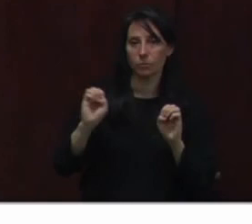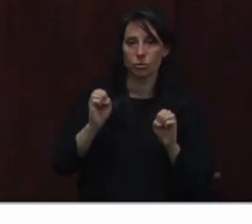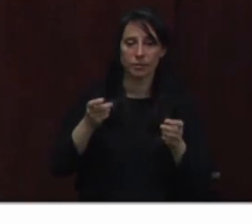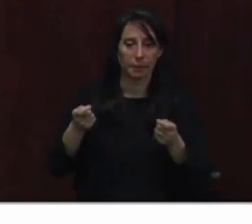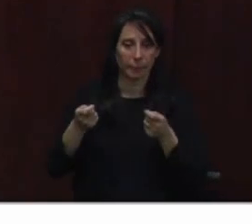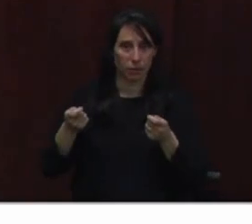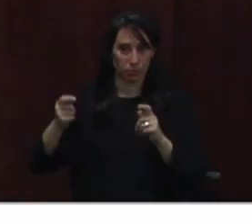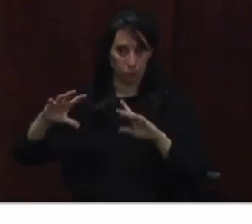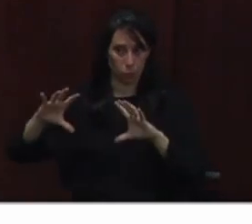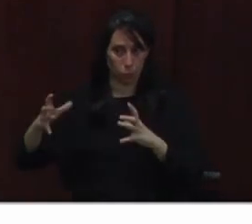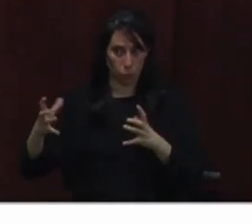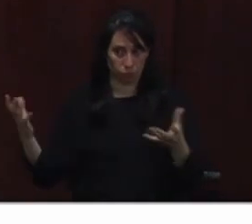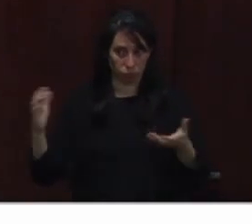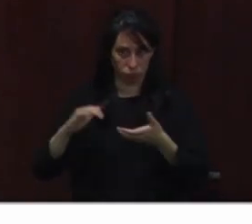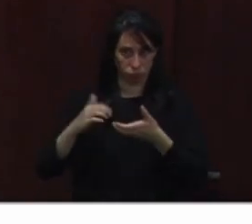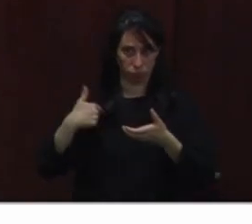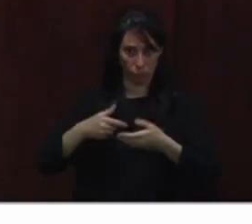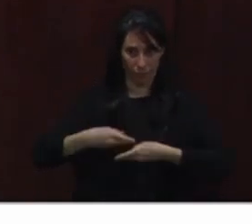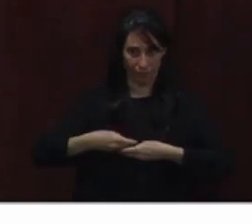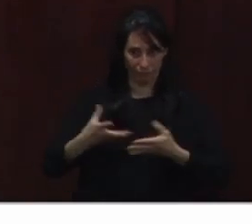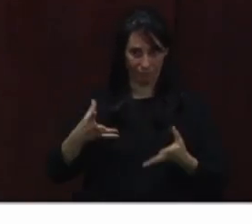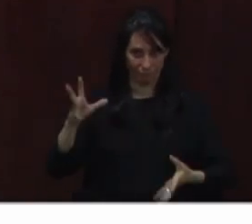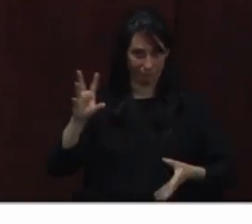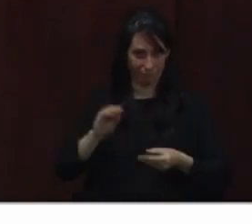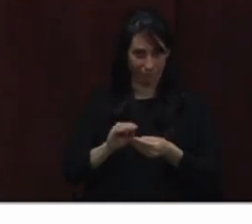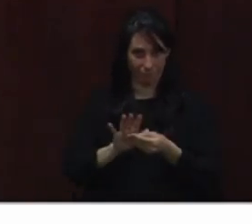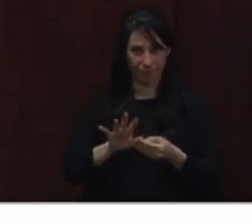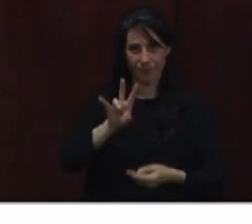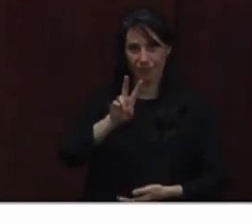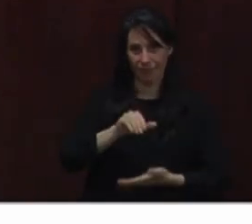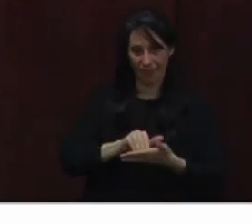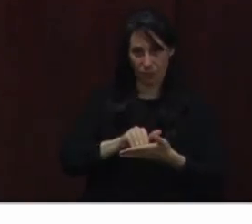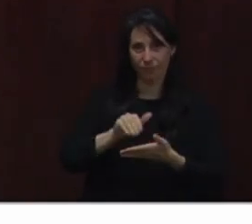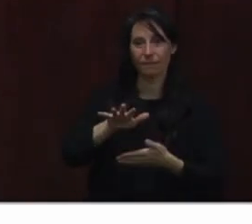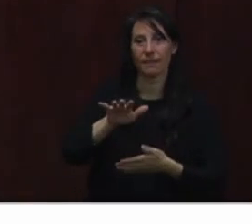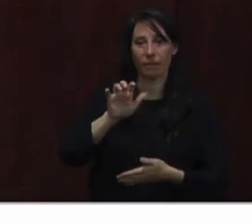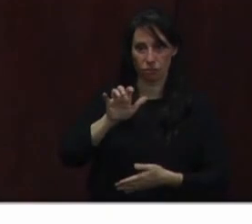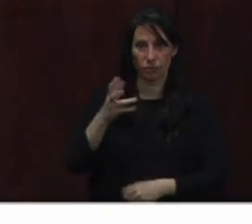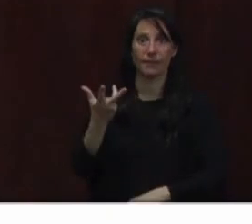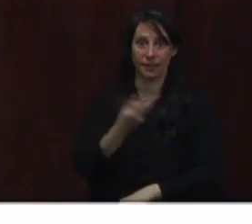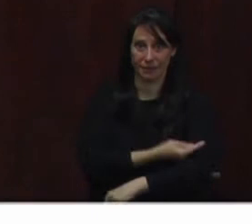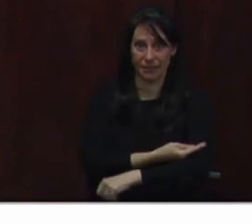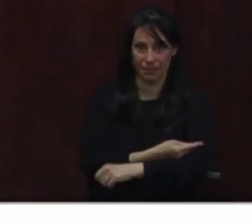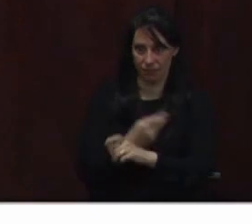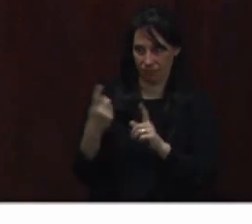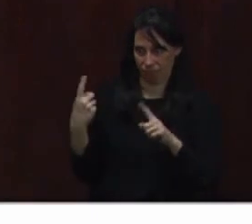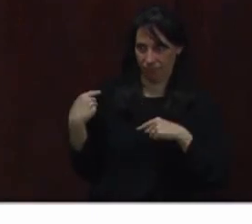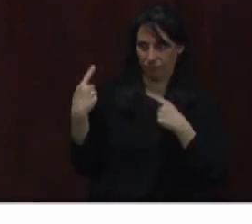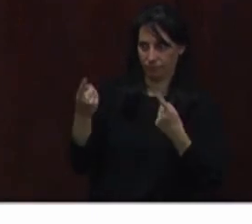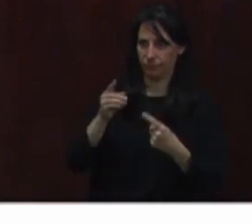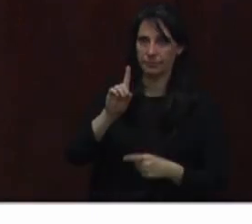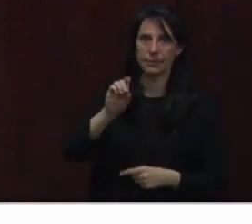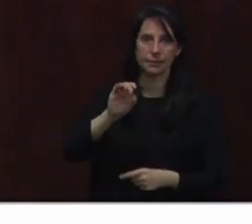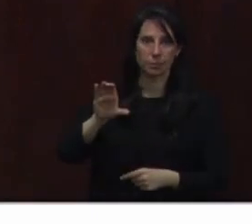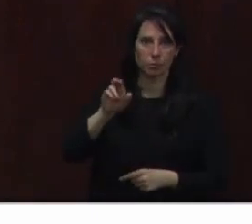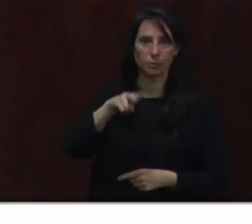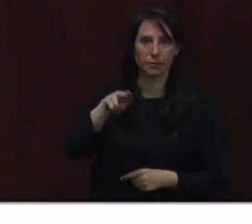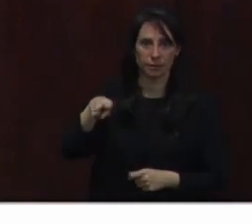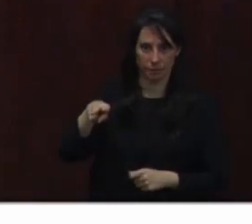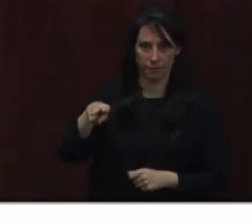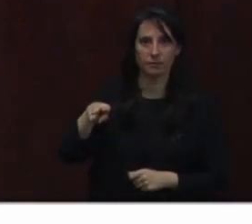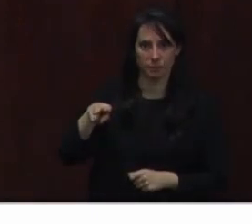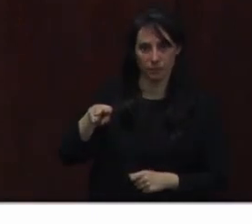partners have administered about 7,500 vaccines total since we started on December 22nd.